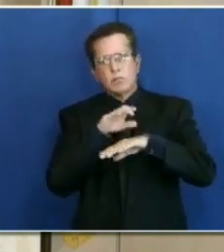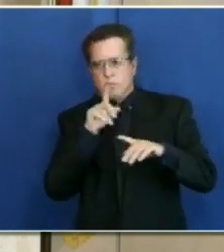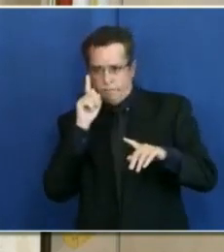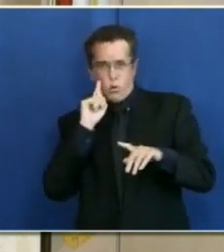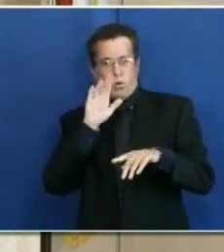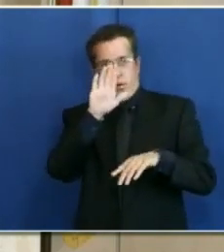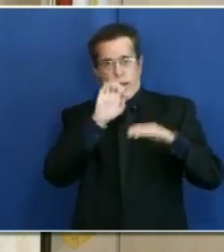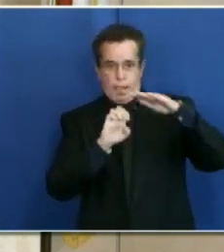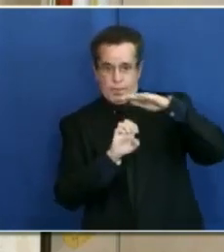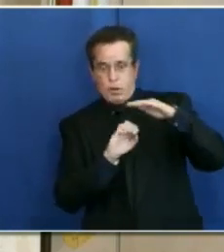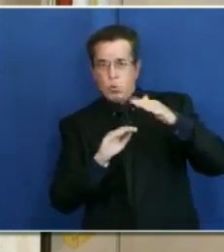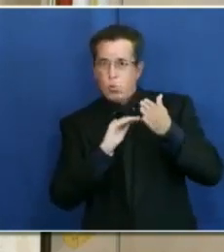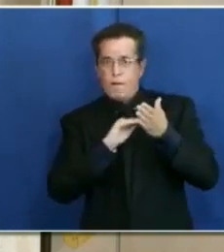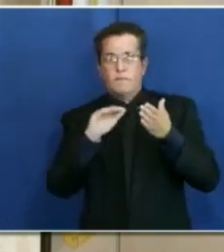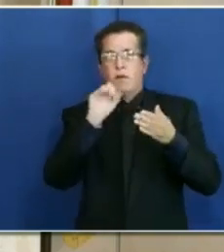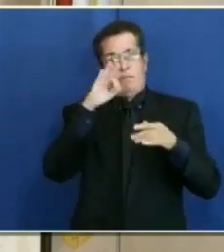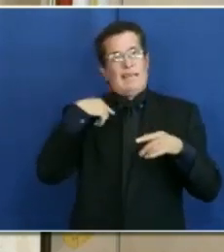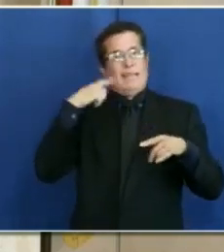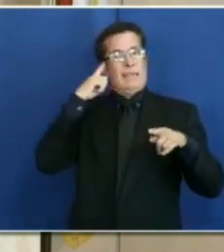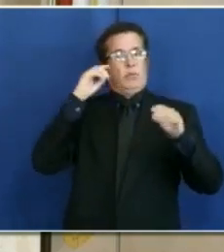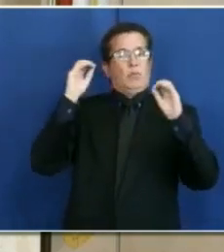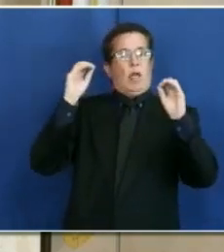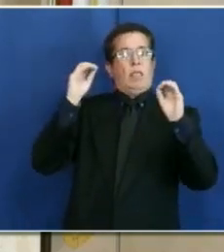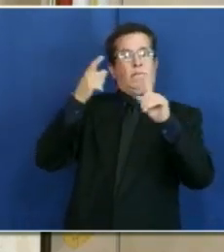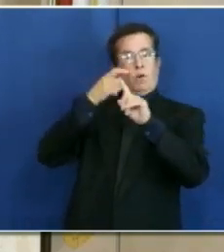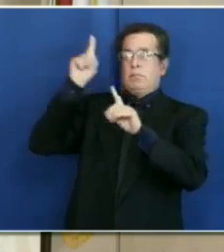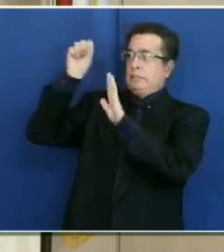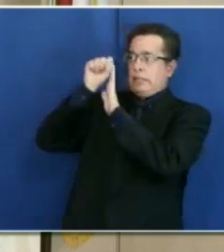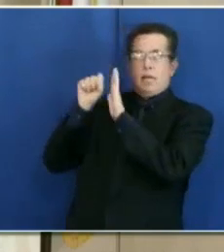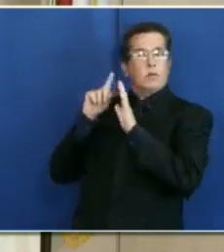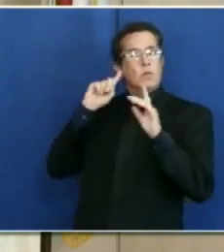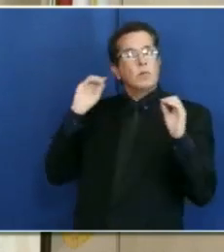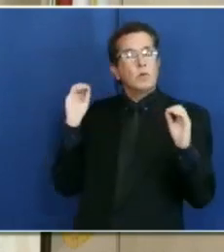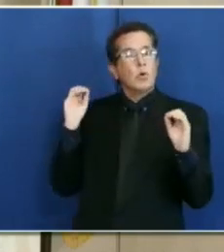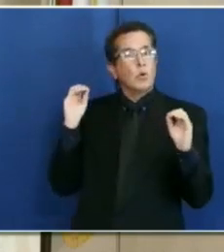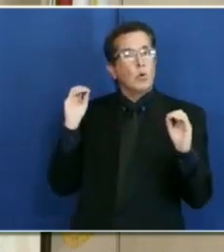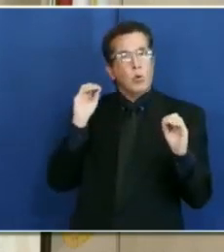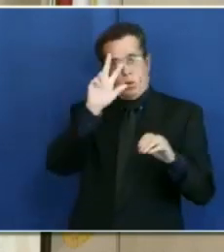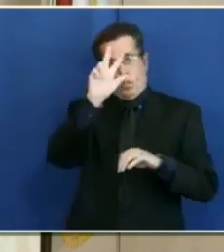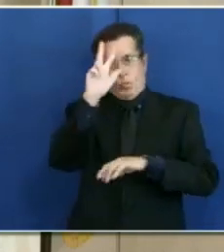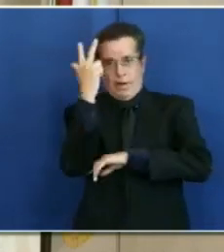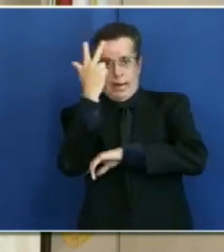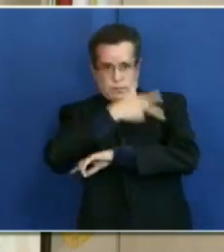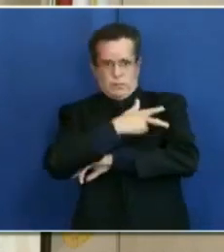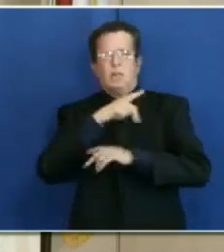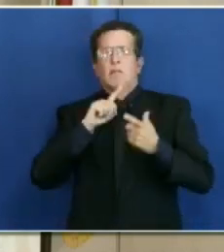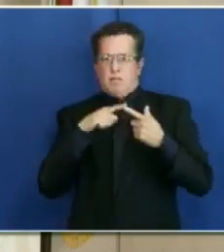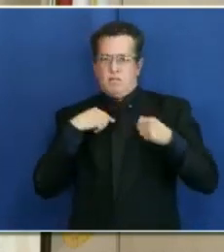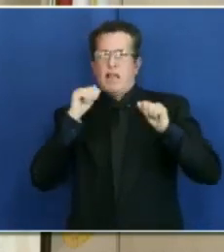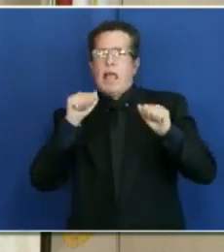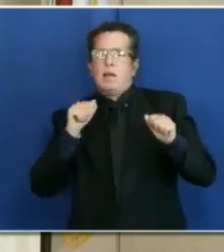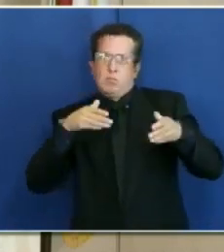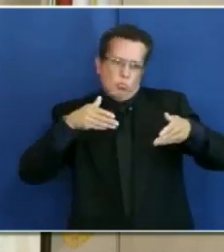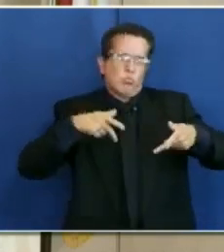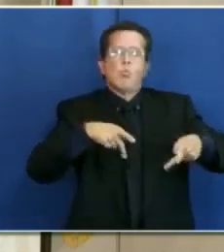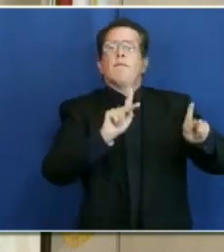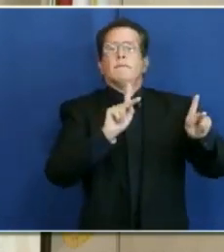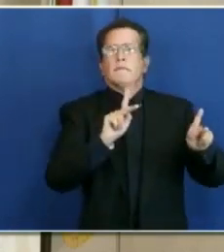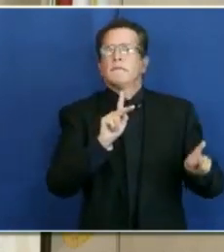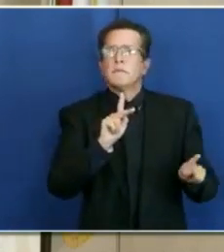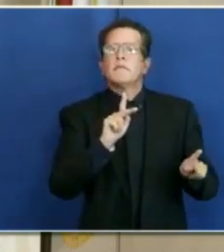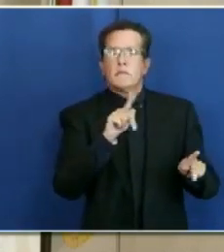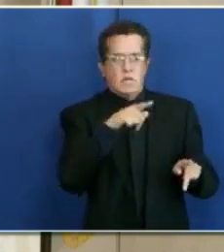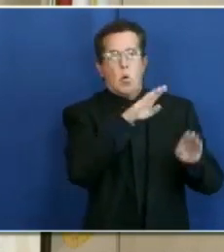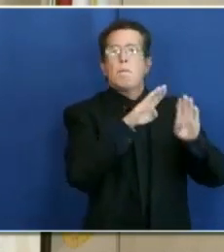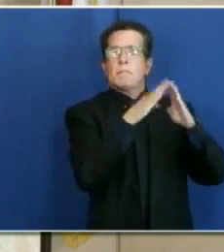if they don't hear from, if we don't hear from them in three days, then we can approve. I don't send anything up